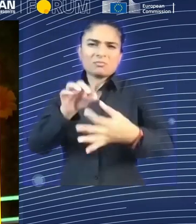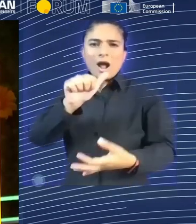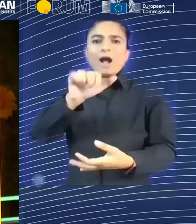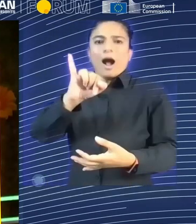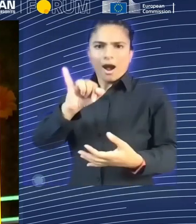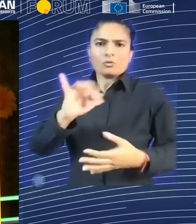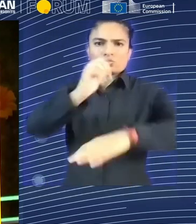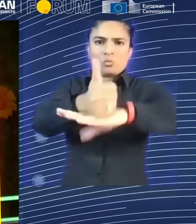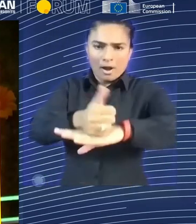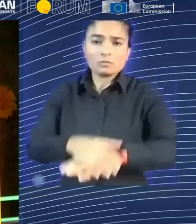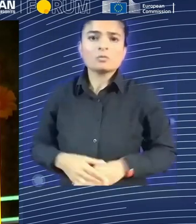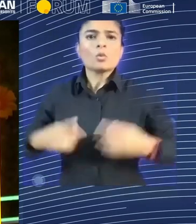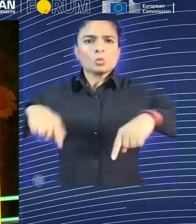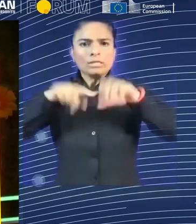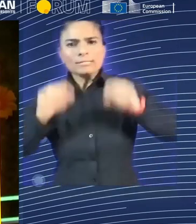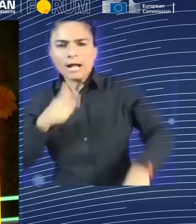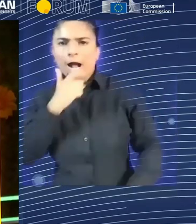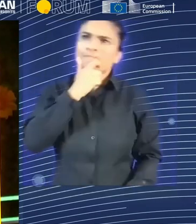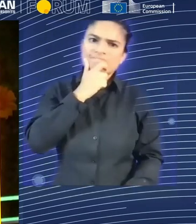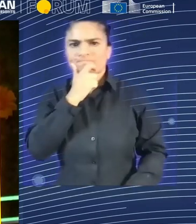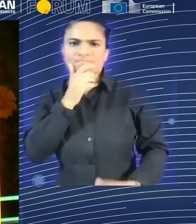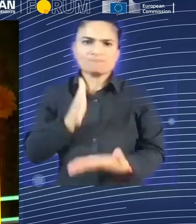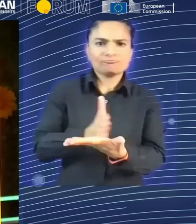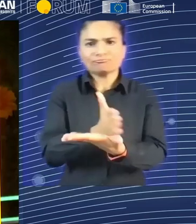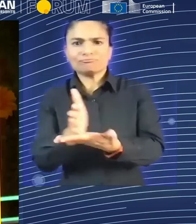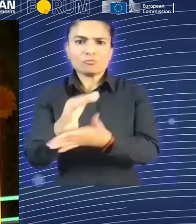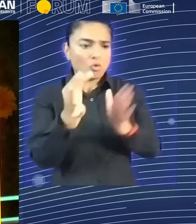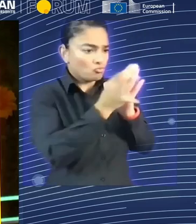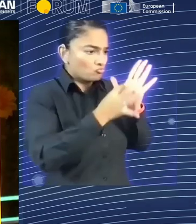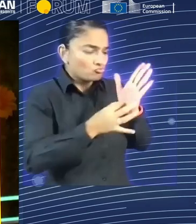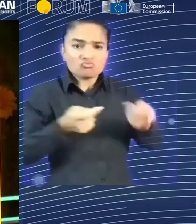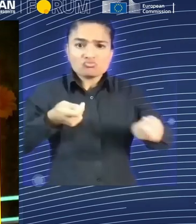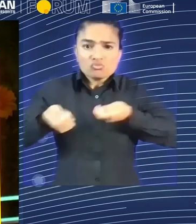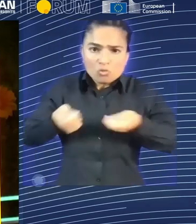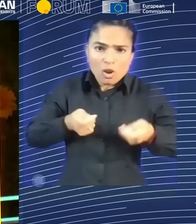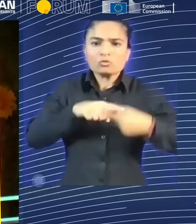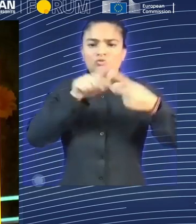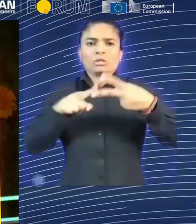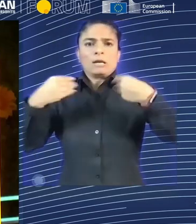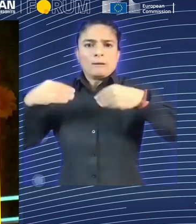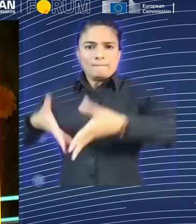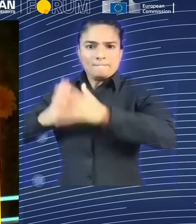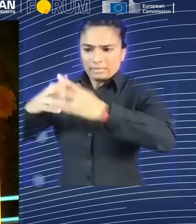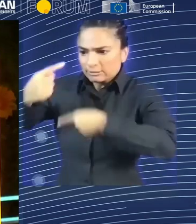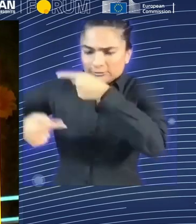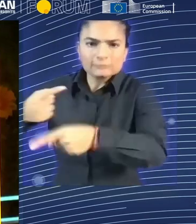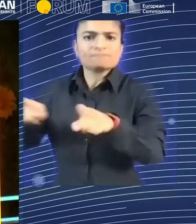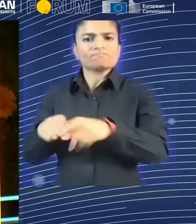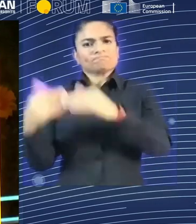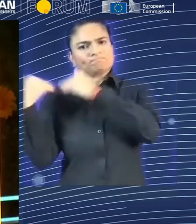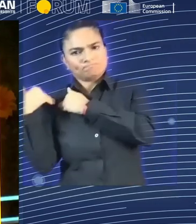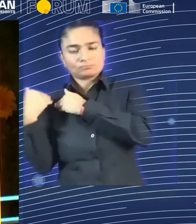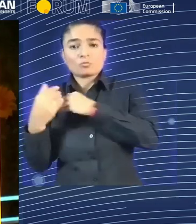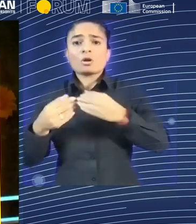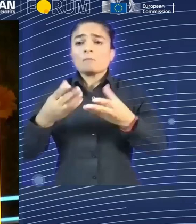and do business responsibly. A number of companies are strengthening the process, you know, being clearer on the